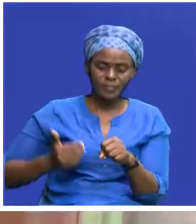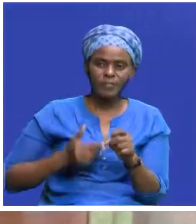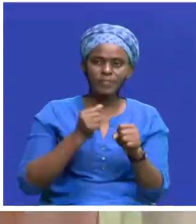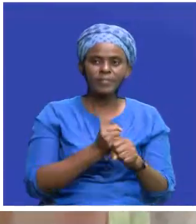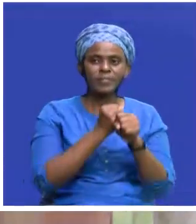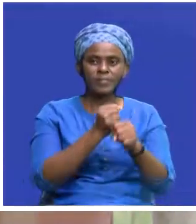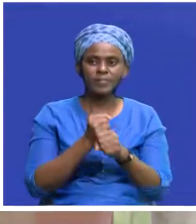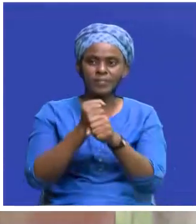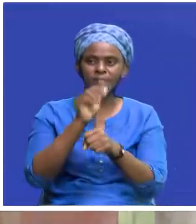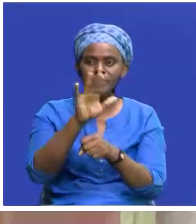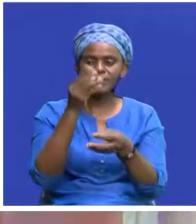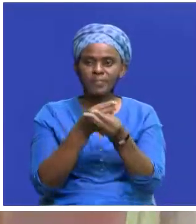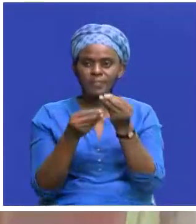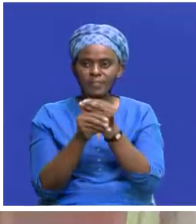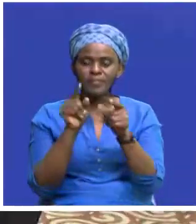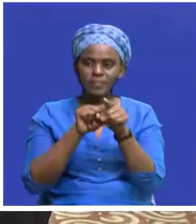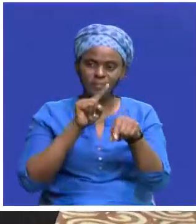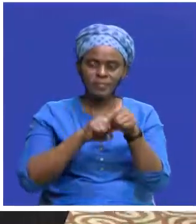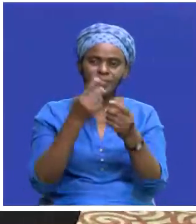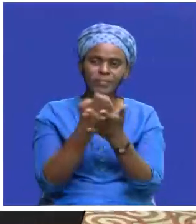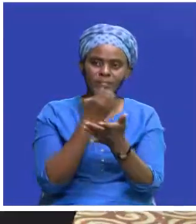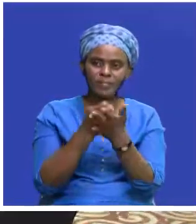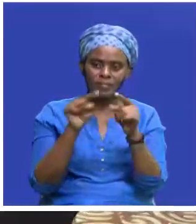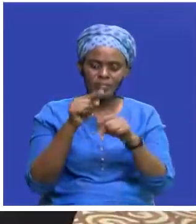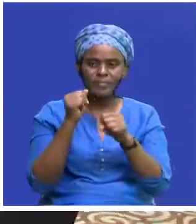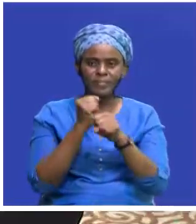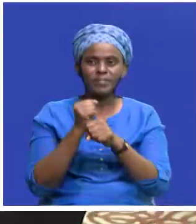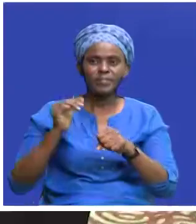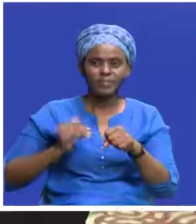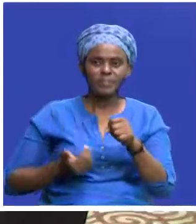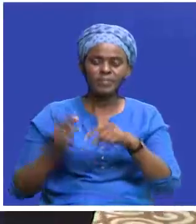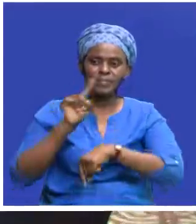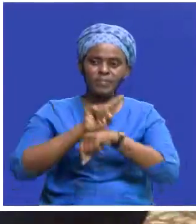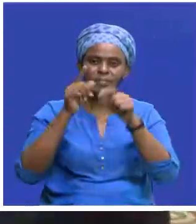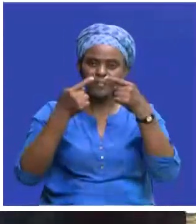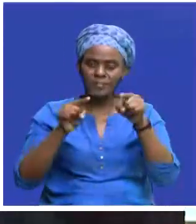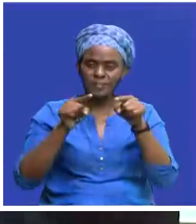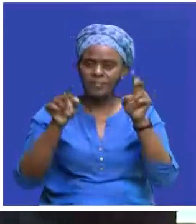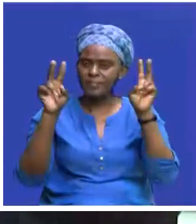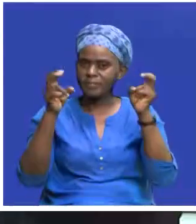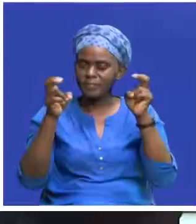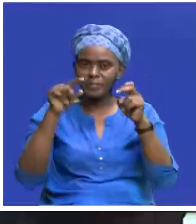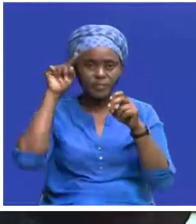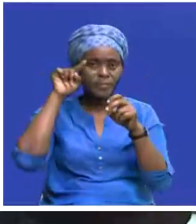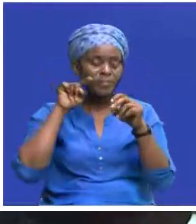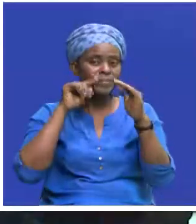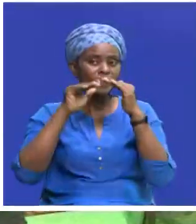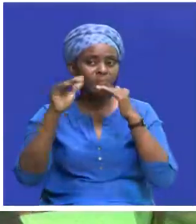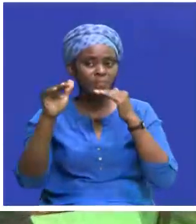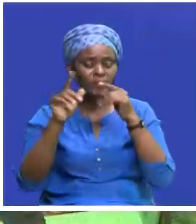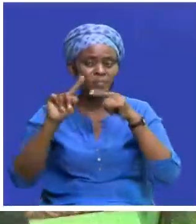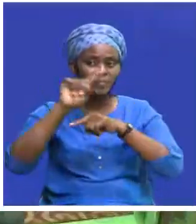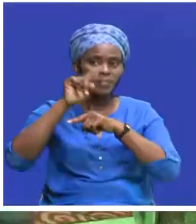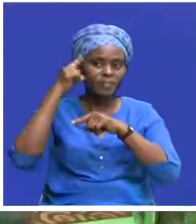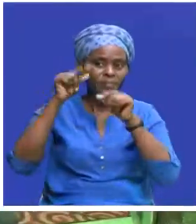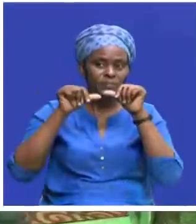their contribution to the various sectors of the economy. This year's Women's Day celebration will be held under the theme Gender Equality Today for